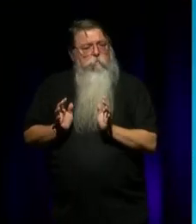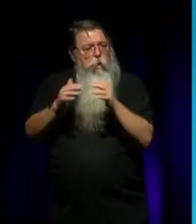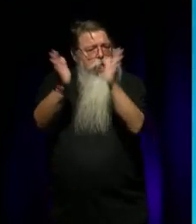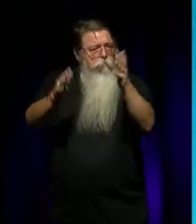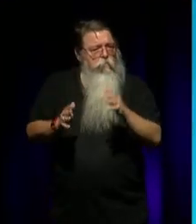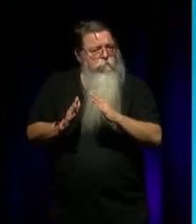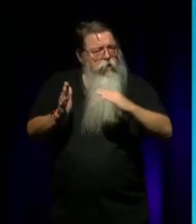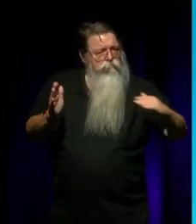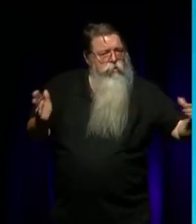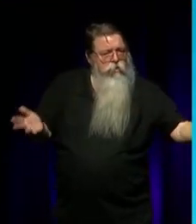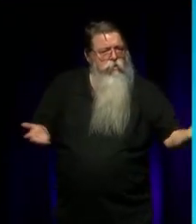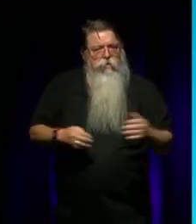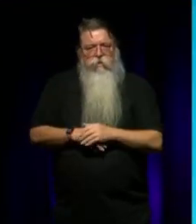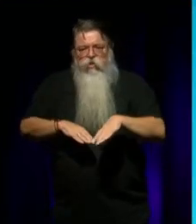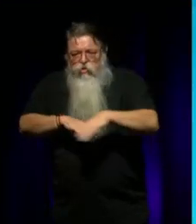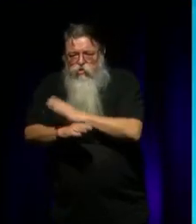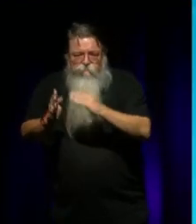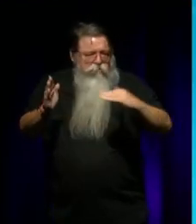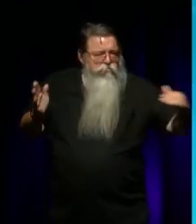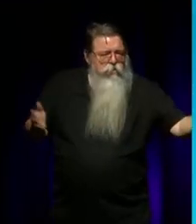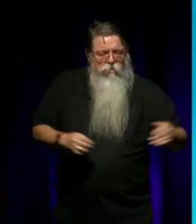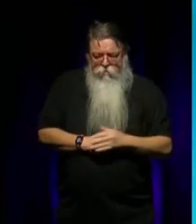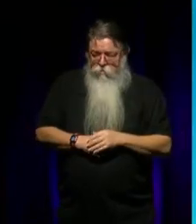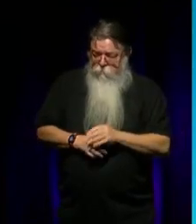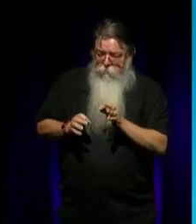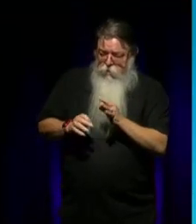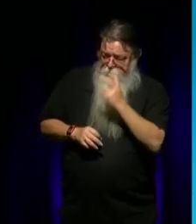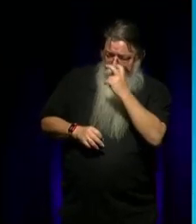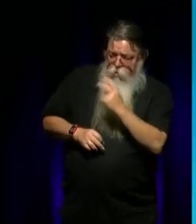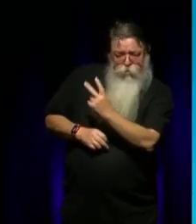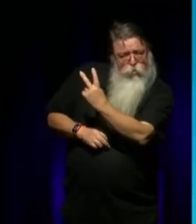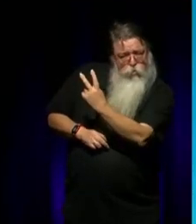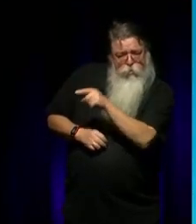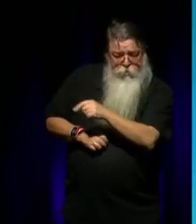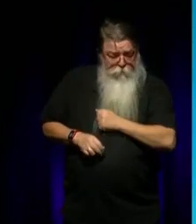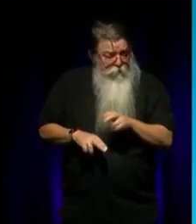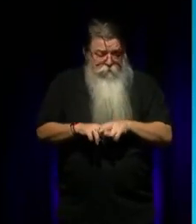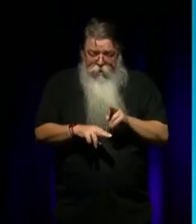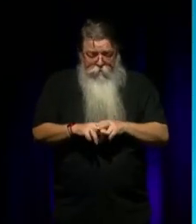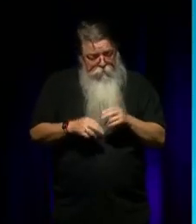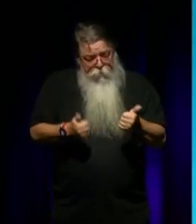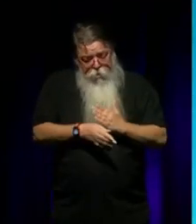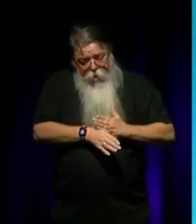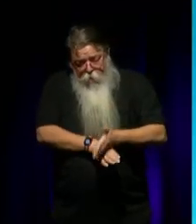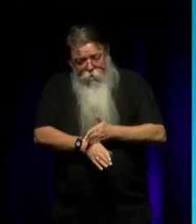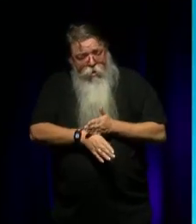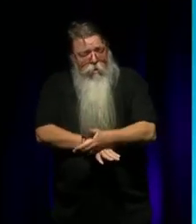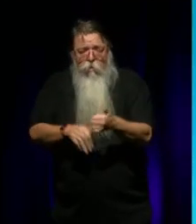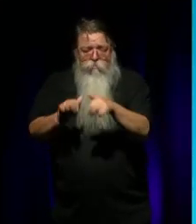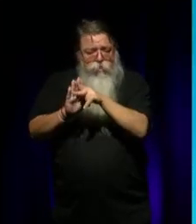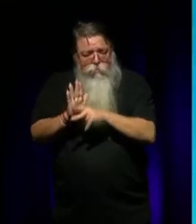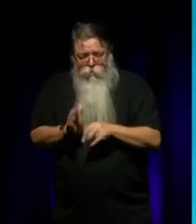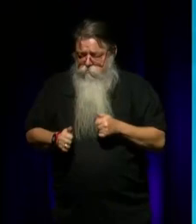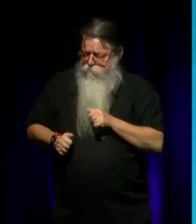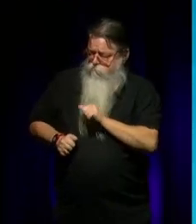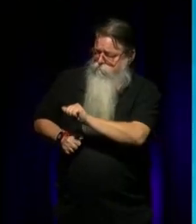age, especially the oldest two and three, you know. You know, there's a great work ethic. My father had great principles. was amazing, had amazing work ethic.